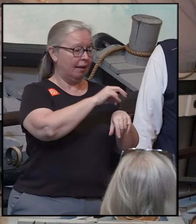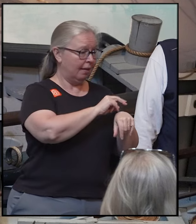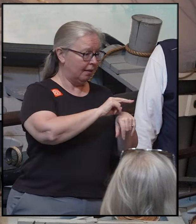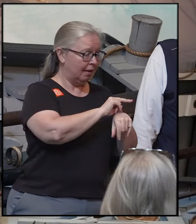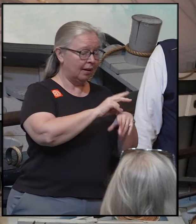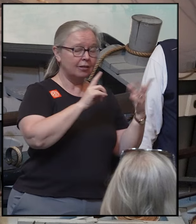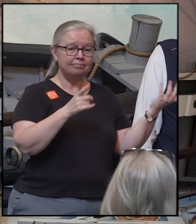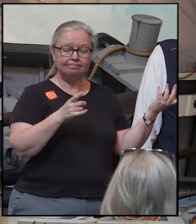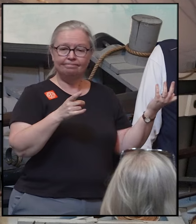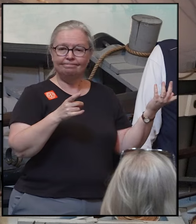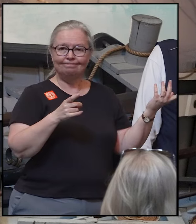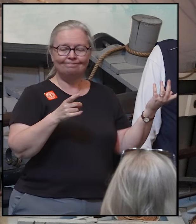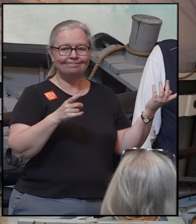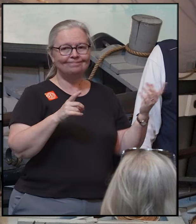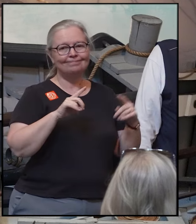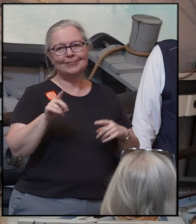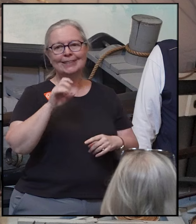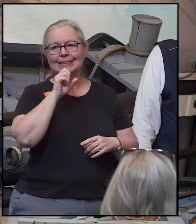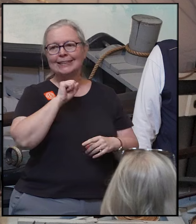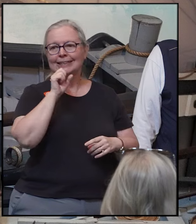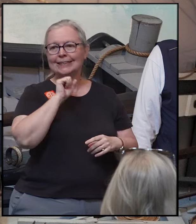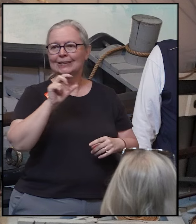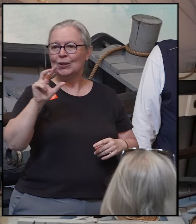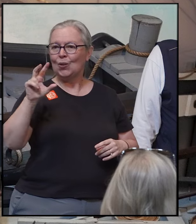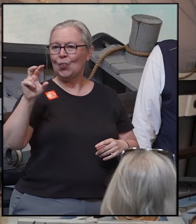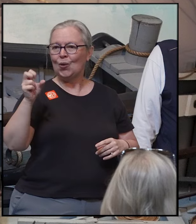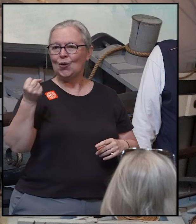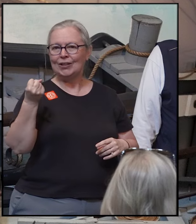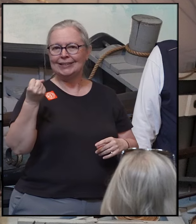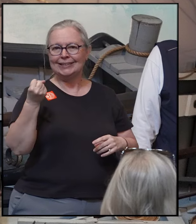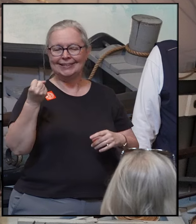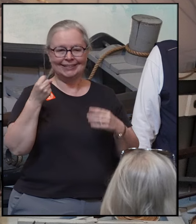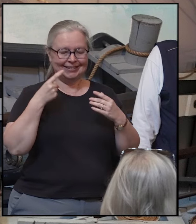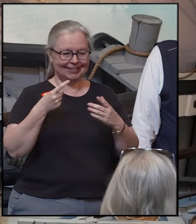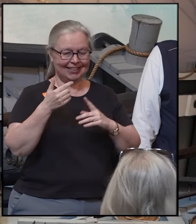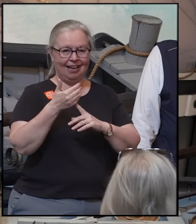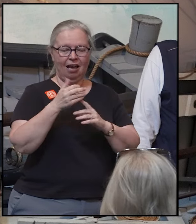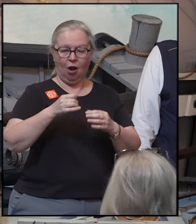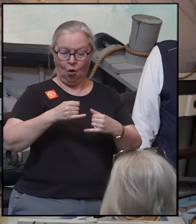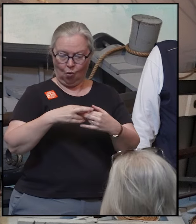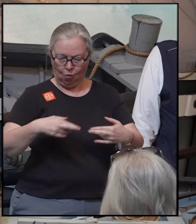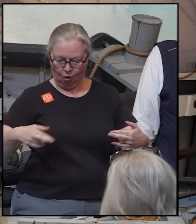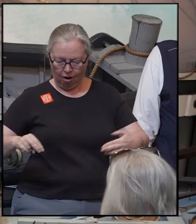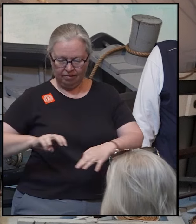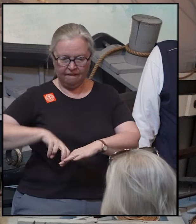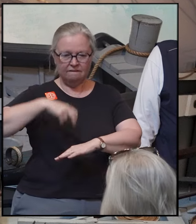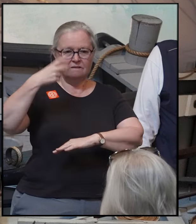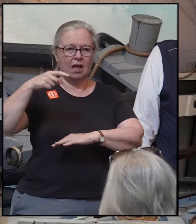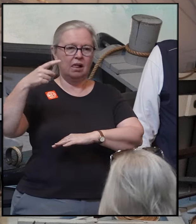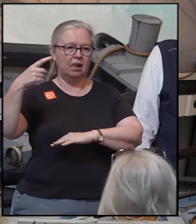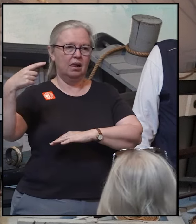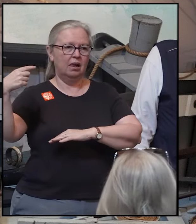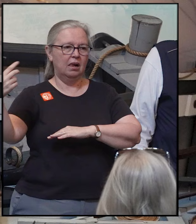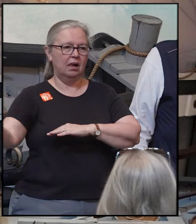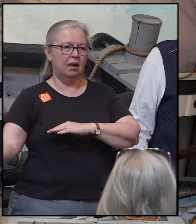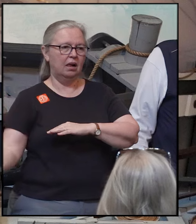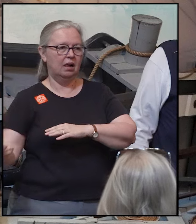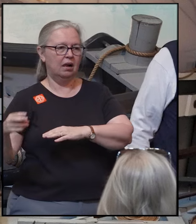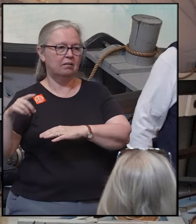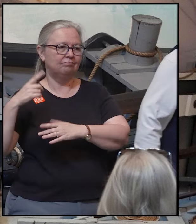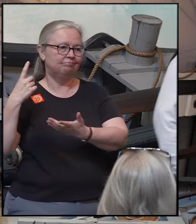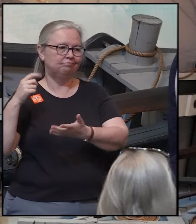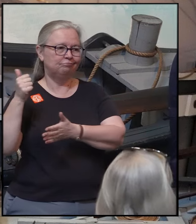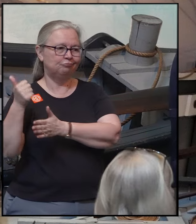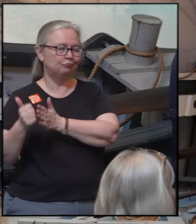Unfortunately, in his mid-thirties, he tripped on a rope aboard a whale ship, fell overboard, and drowned.